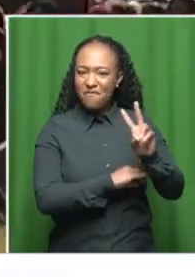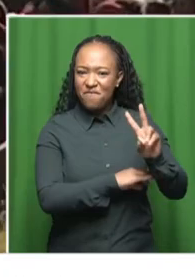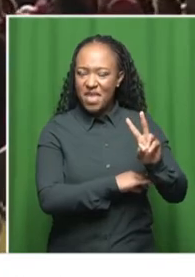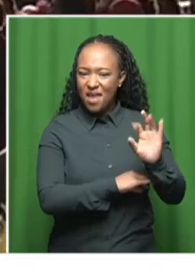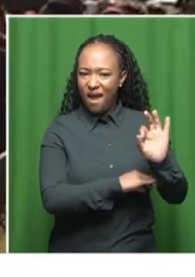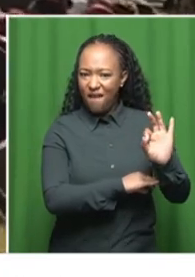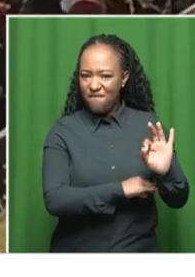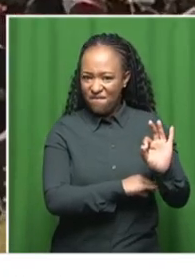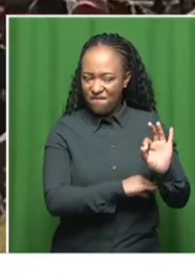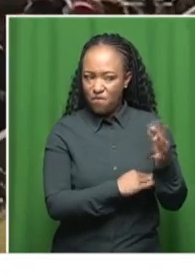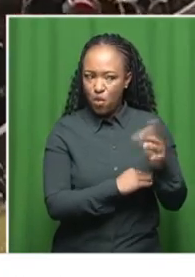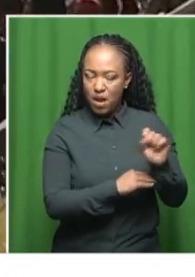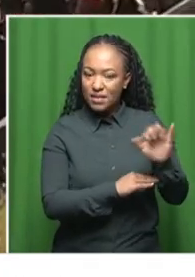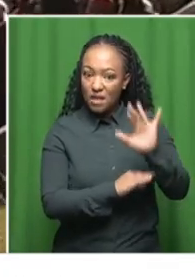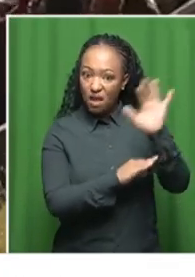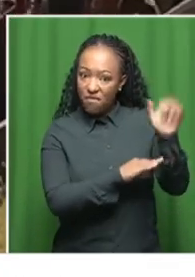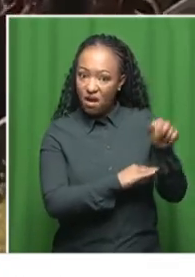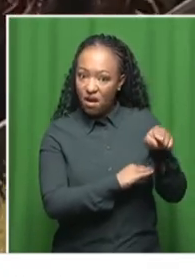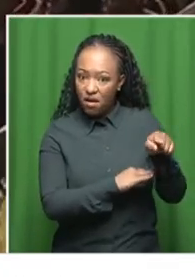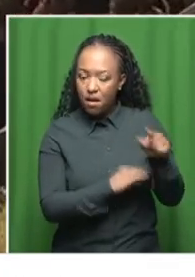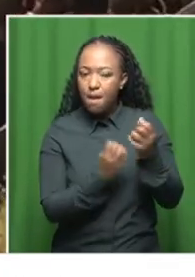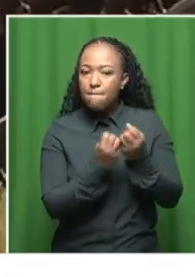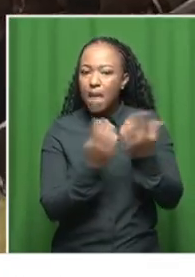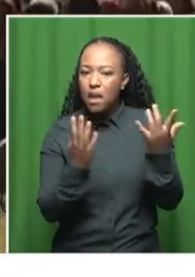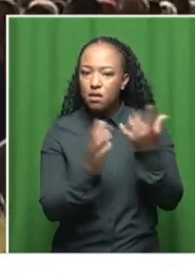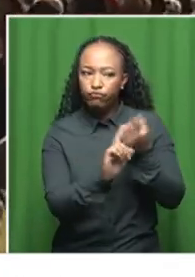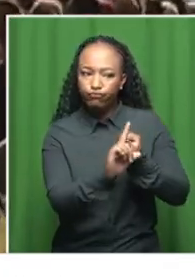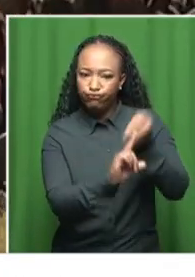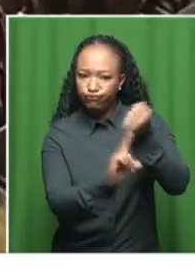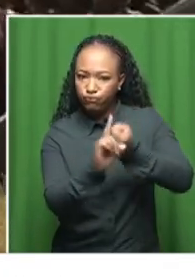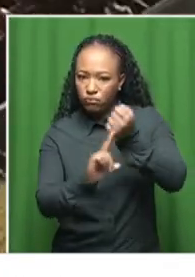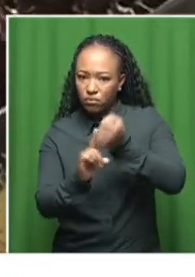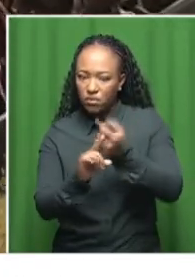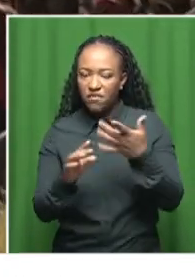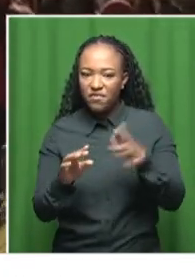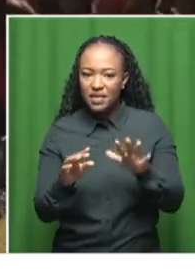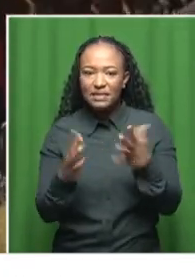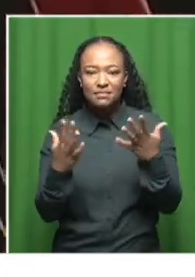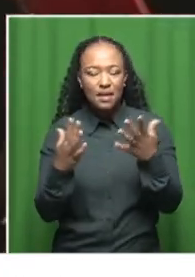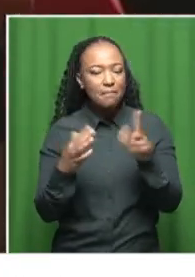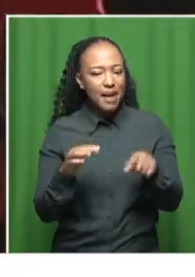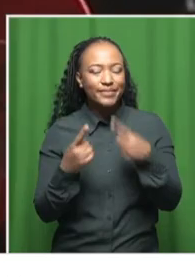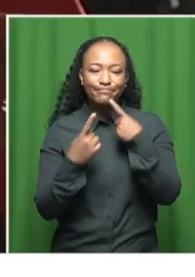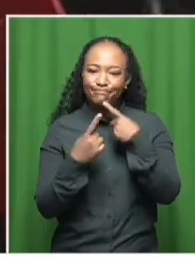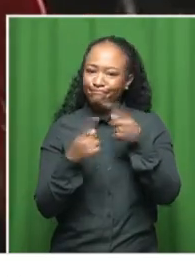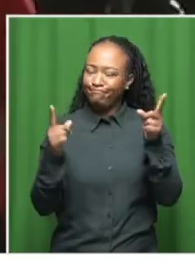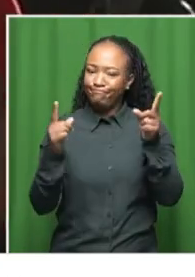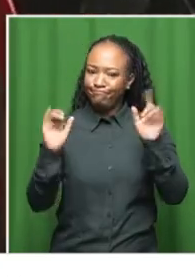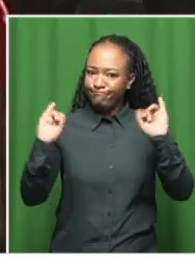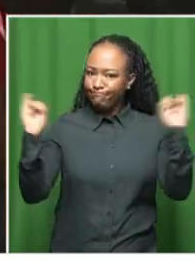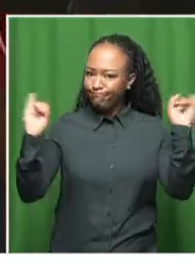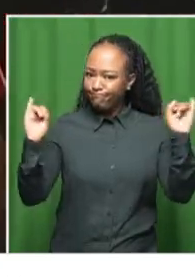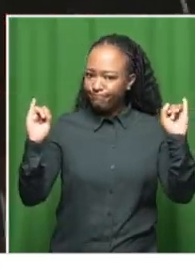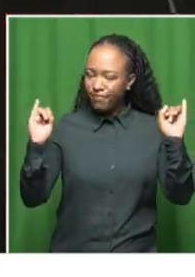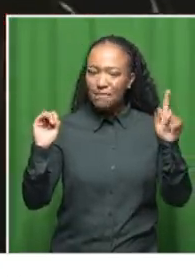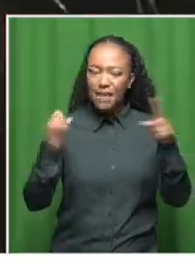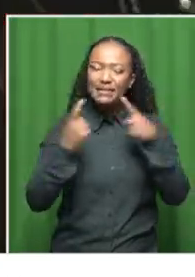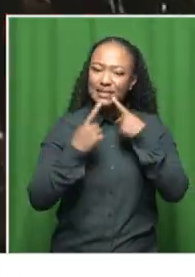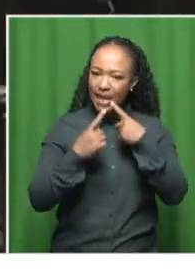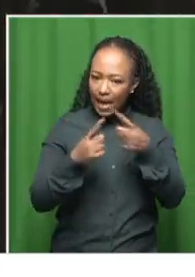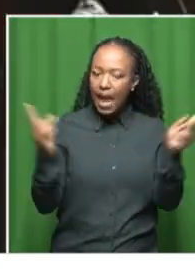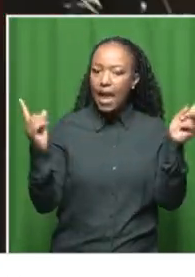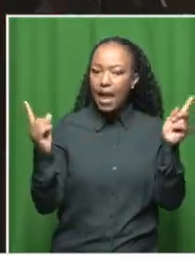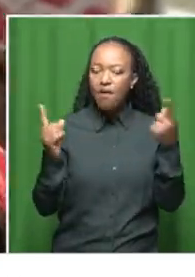and femicide in South Africa. Now various activists have asked for a state of disaster on gender-based violence to be declared